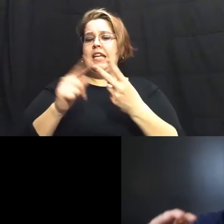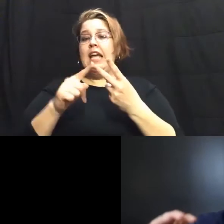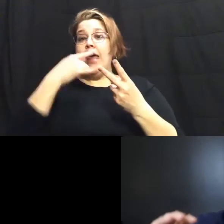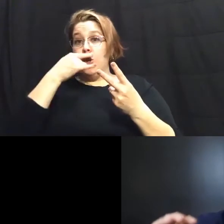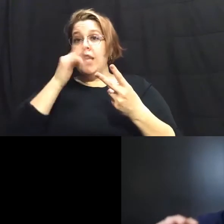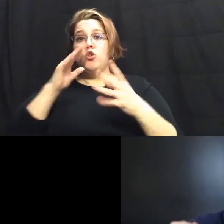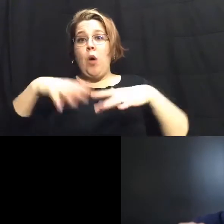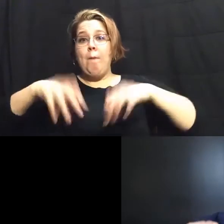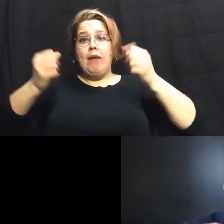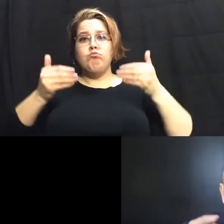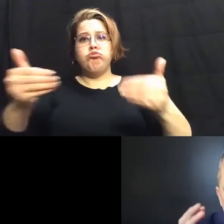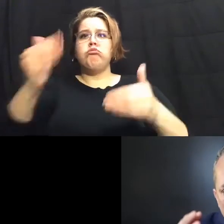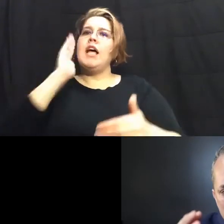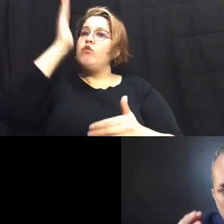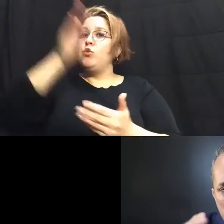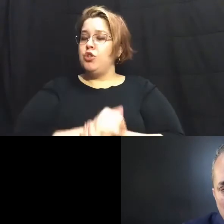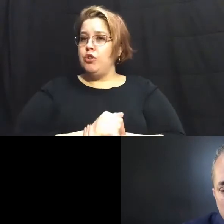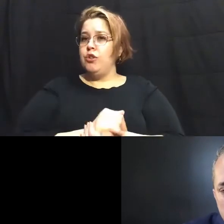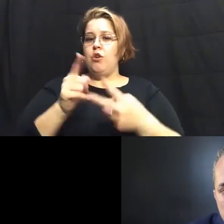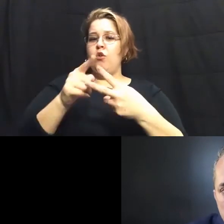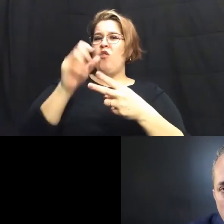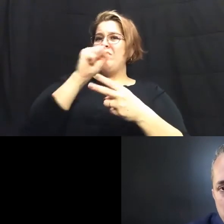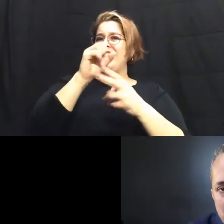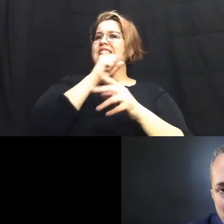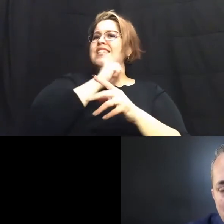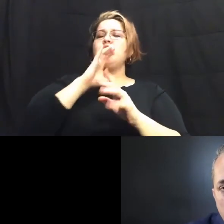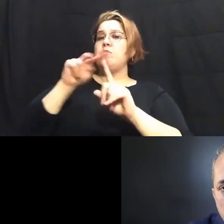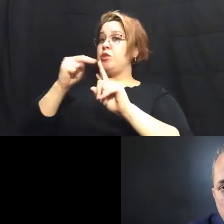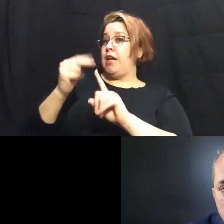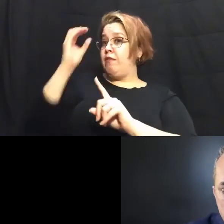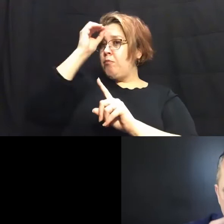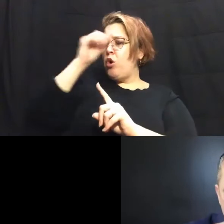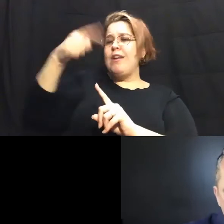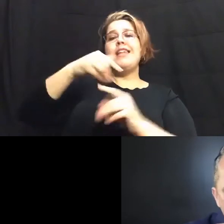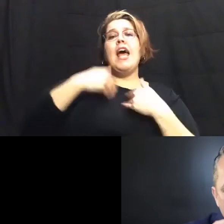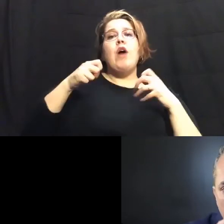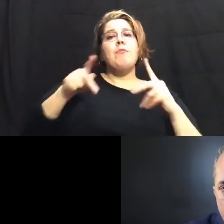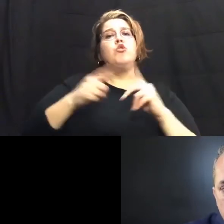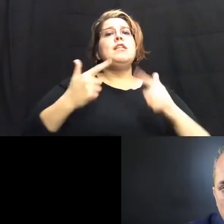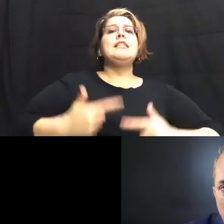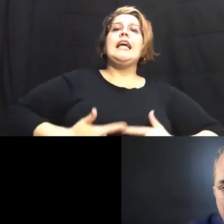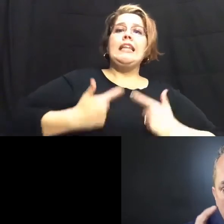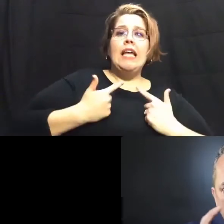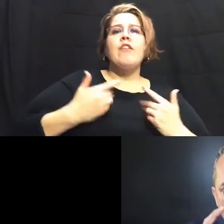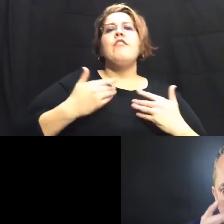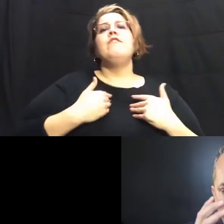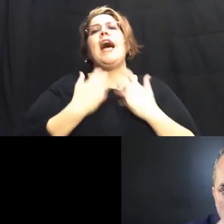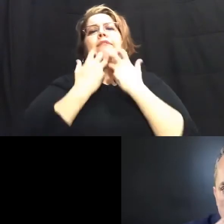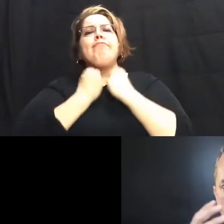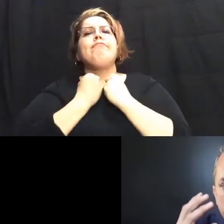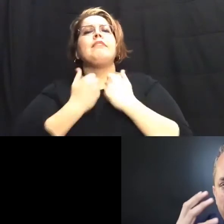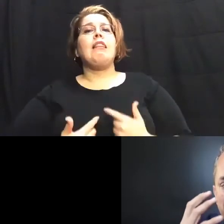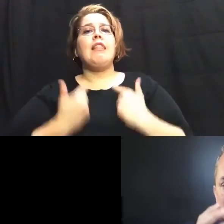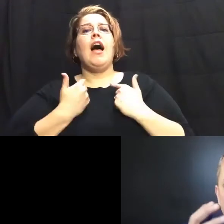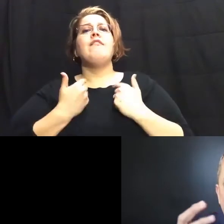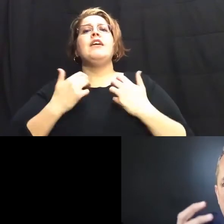take us forward into the future but from the senior perspective what's most important to me is they have opportunities to live to have a fruitful life to have partnership